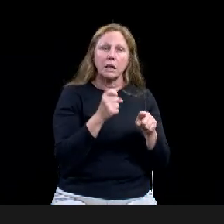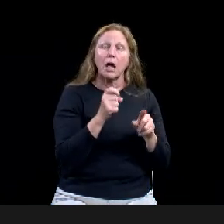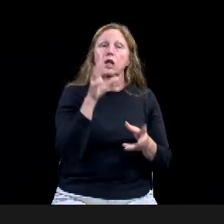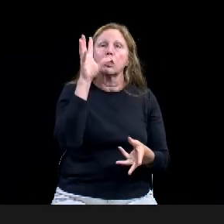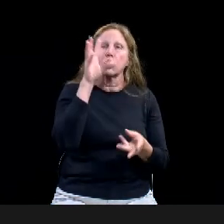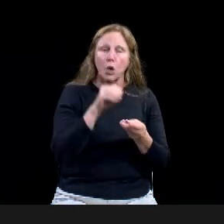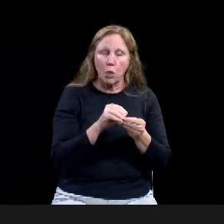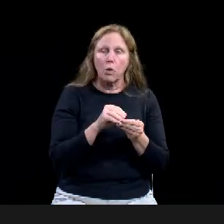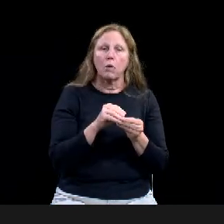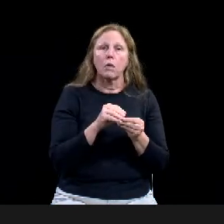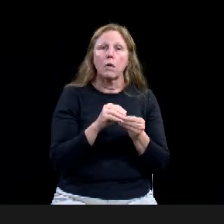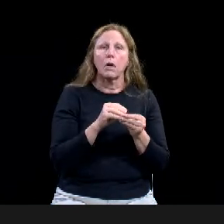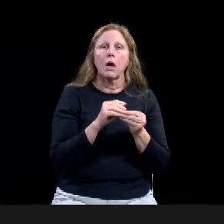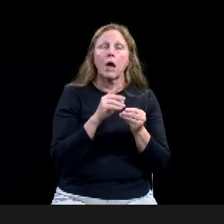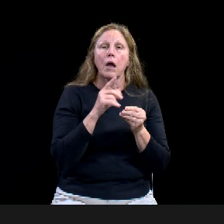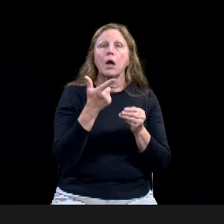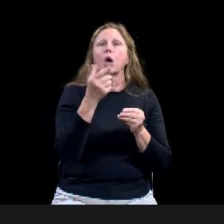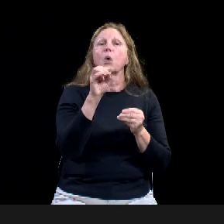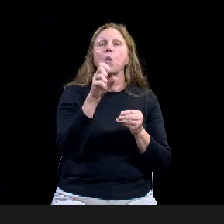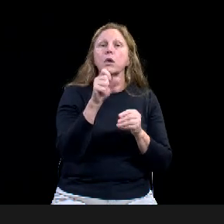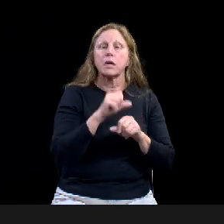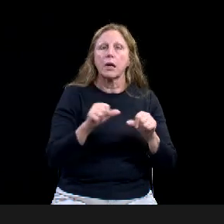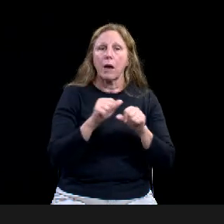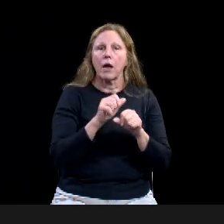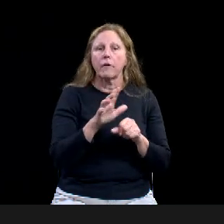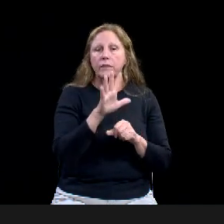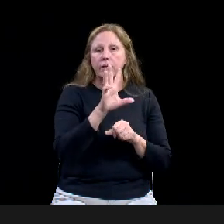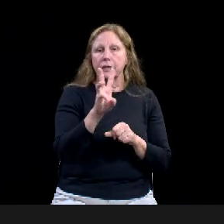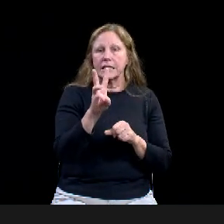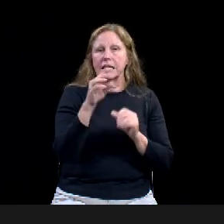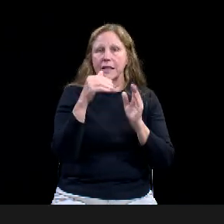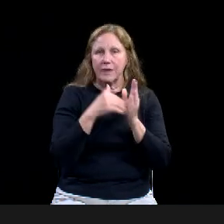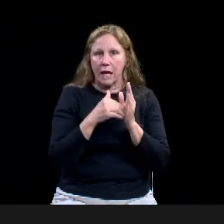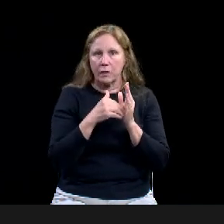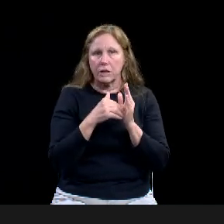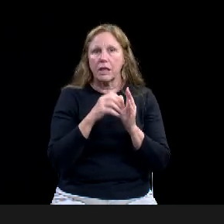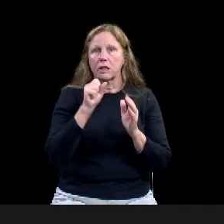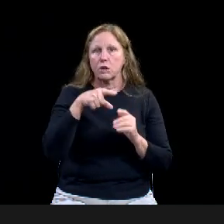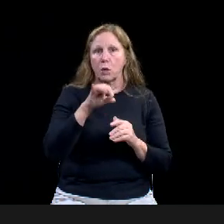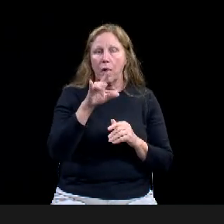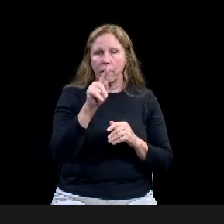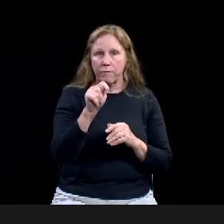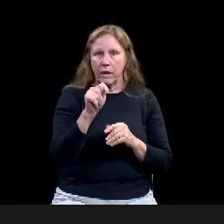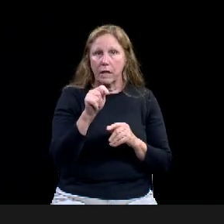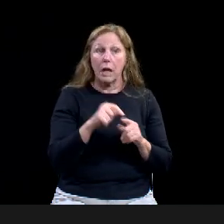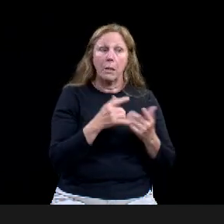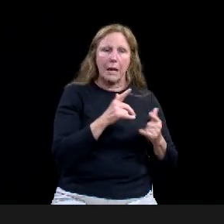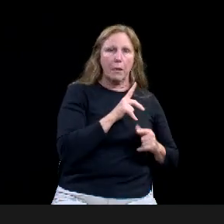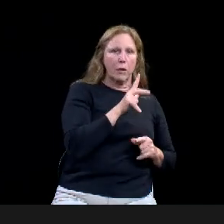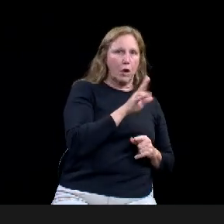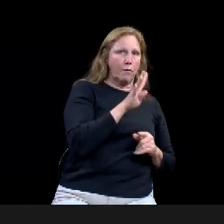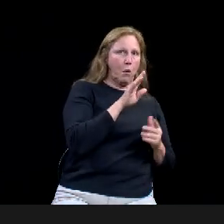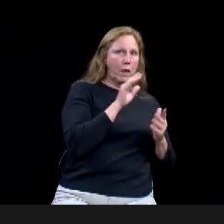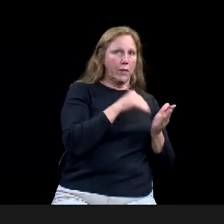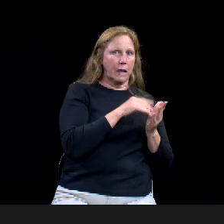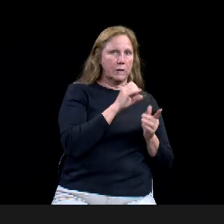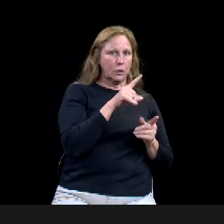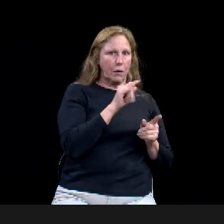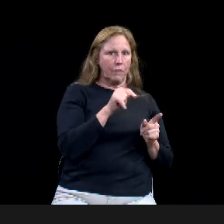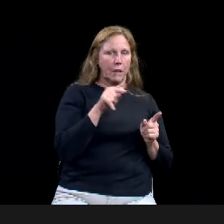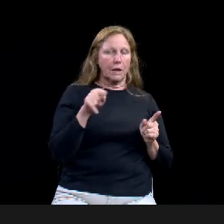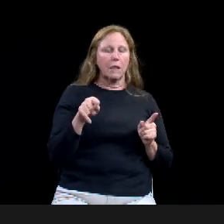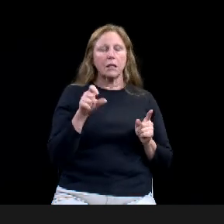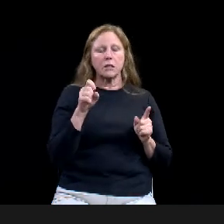,000 square feet. So as you see, it does a lot of, a lot of physical change to, to the building and a lot of